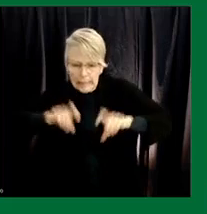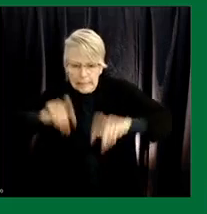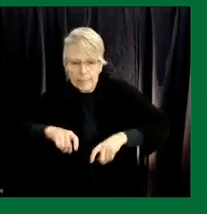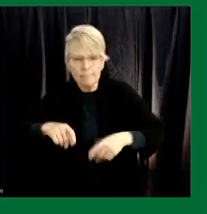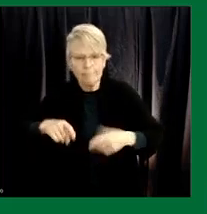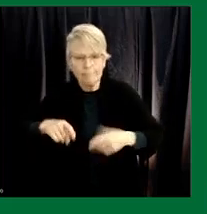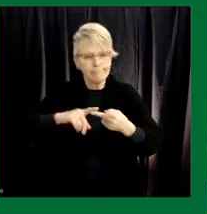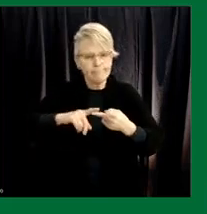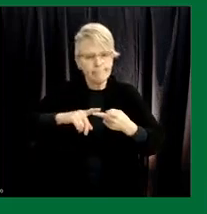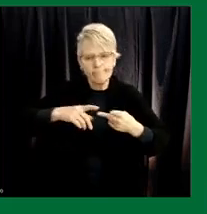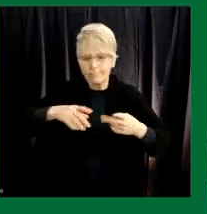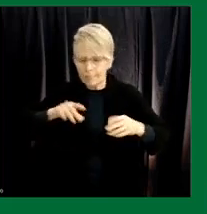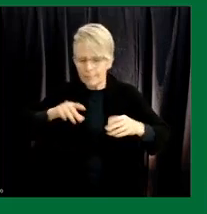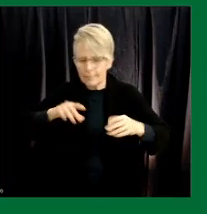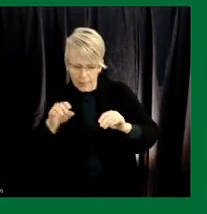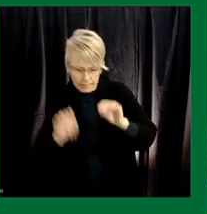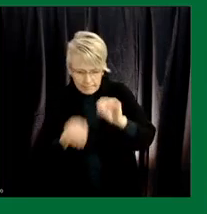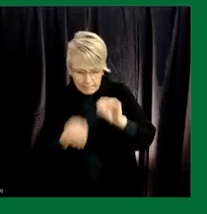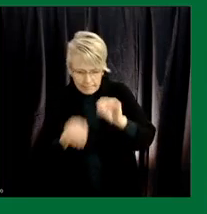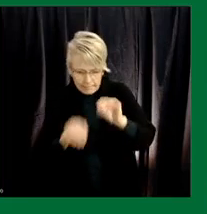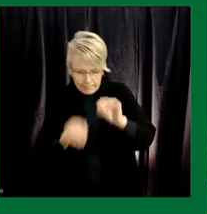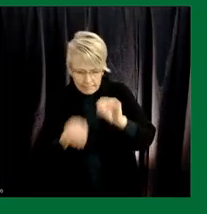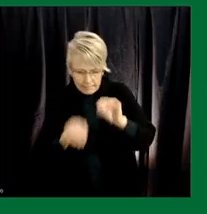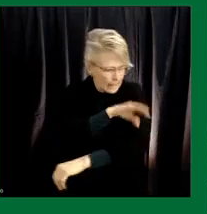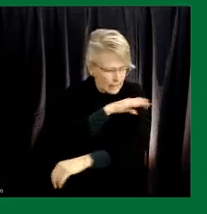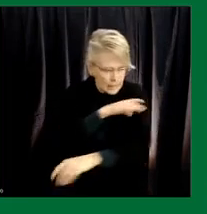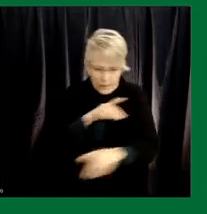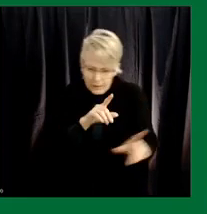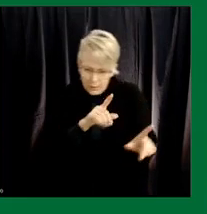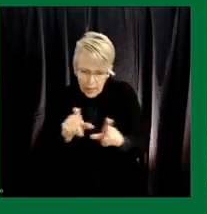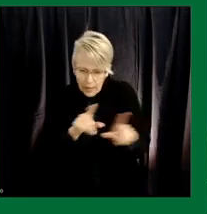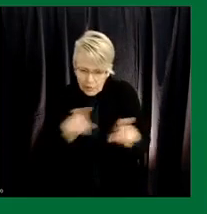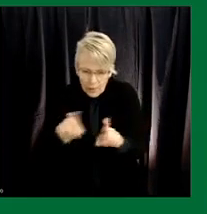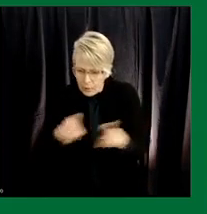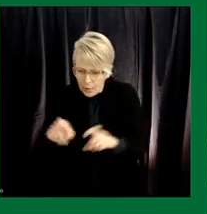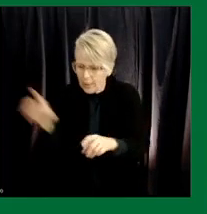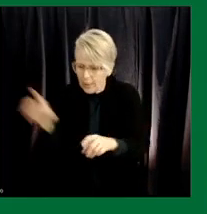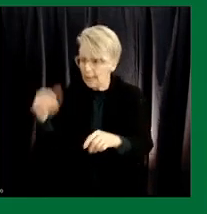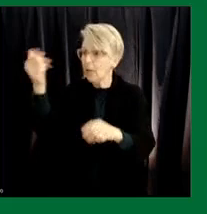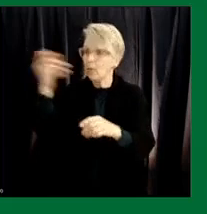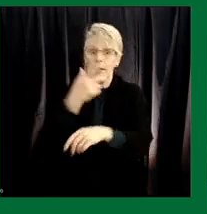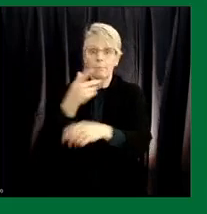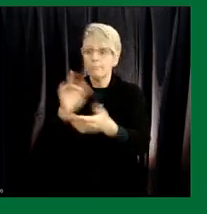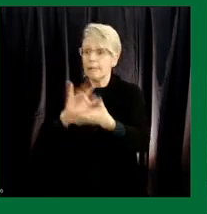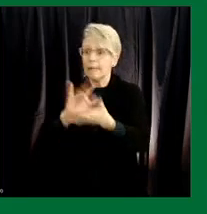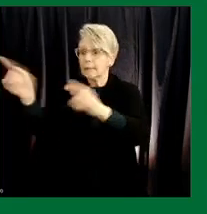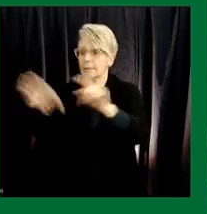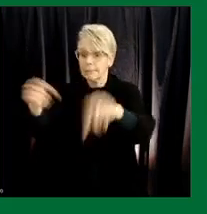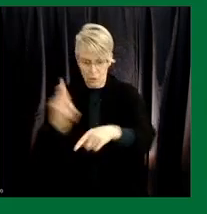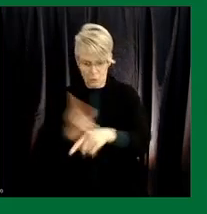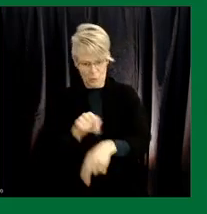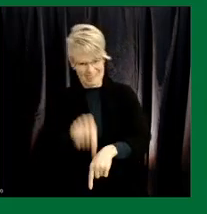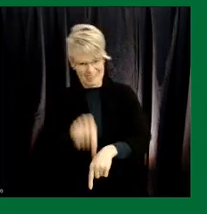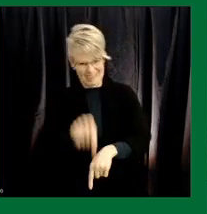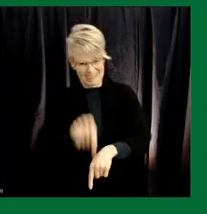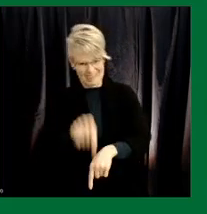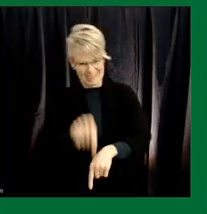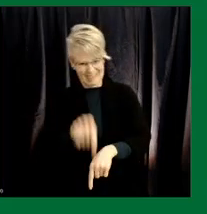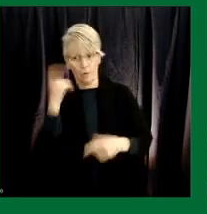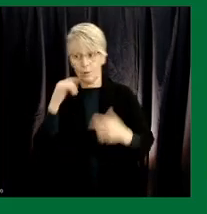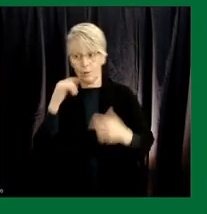or clinical grade material to go into clinical trials and during situations like this a global pandemic